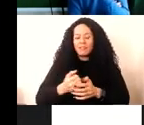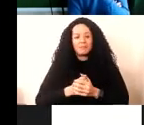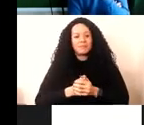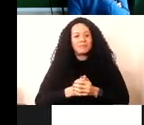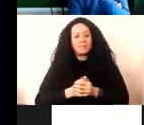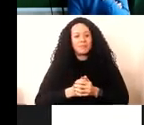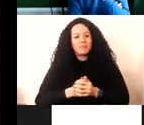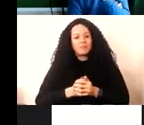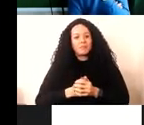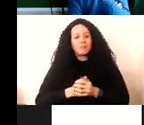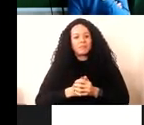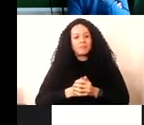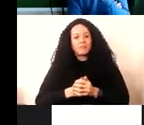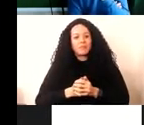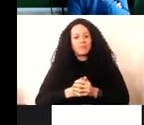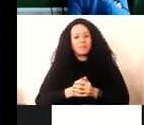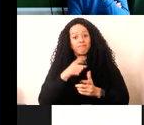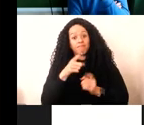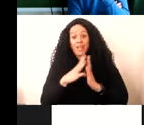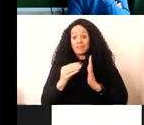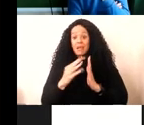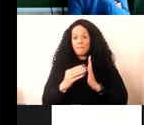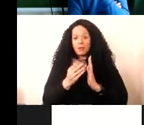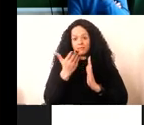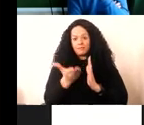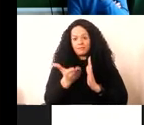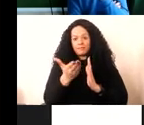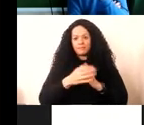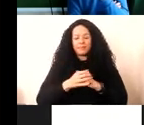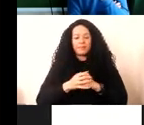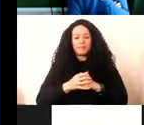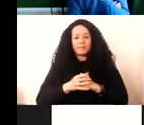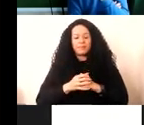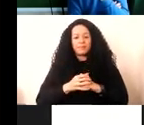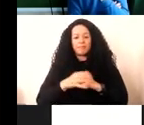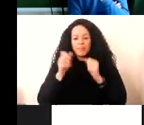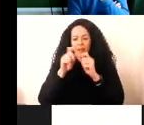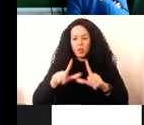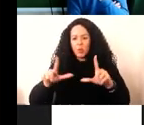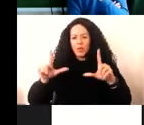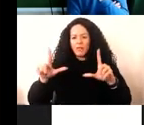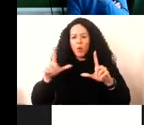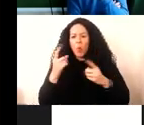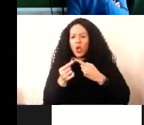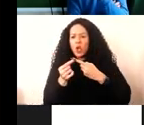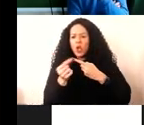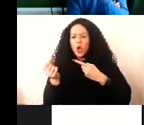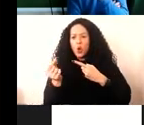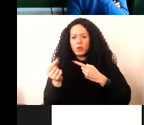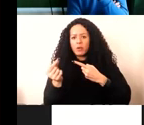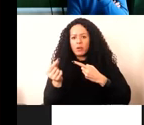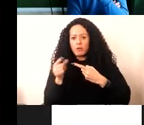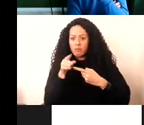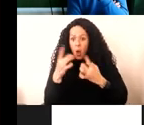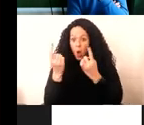So in the example illustrated here, there's a zoom in of one node, which is have the objects